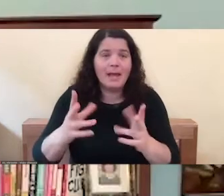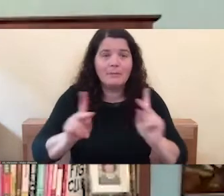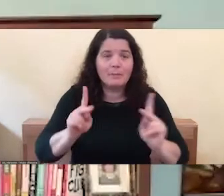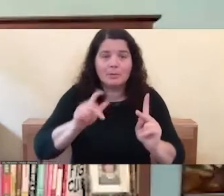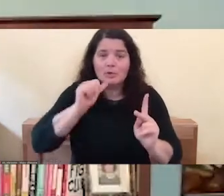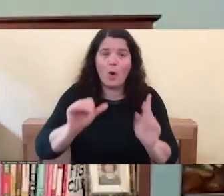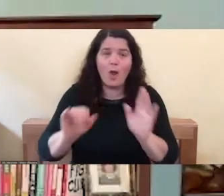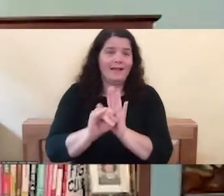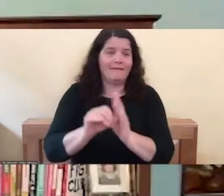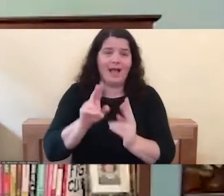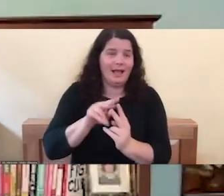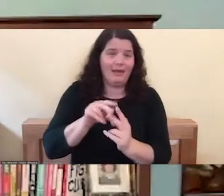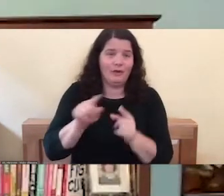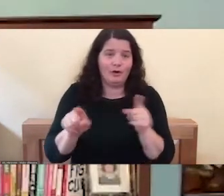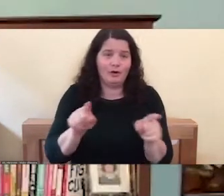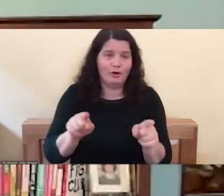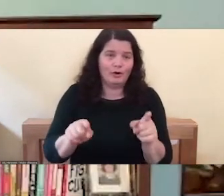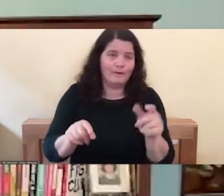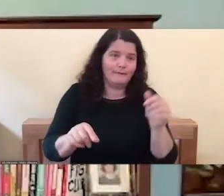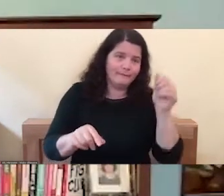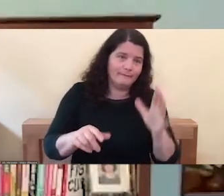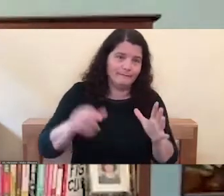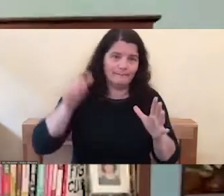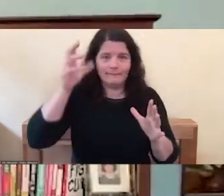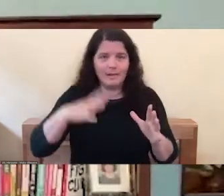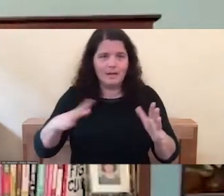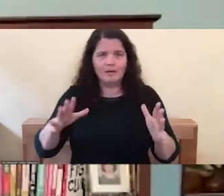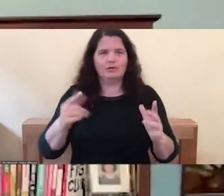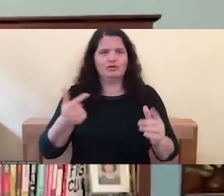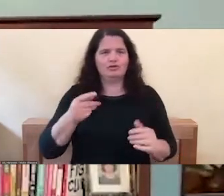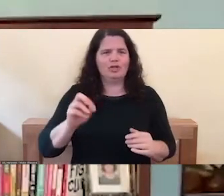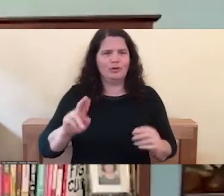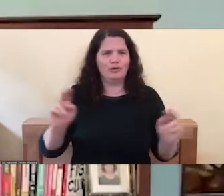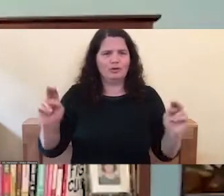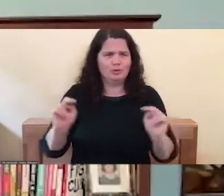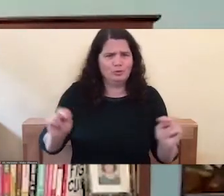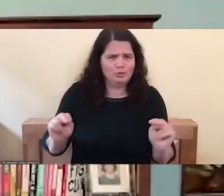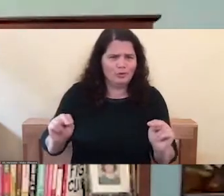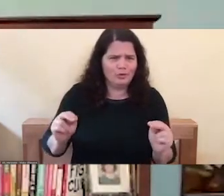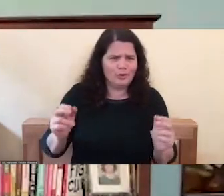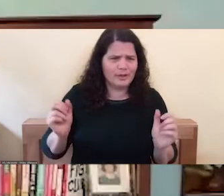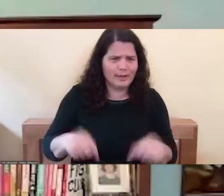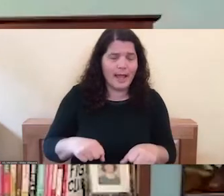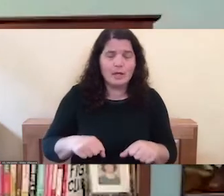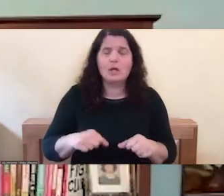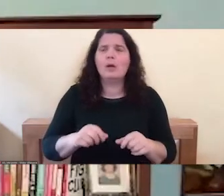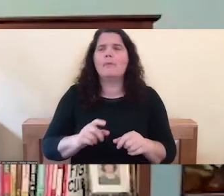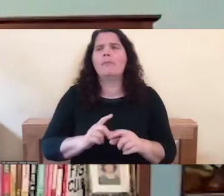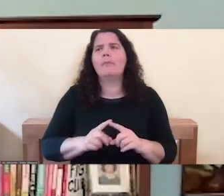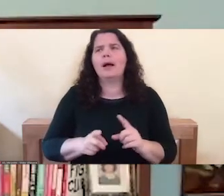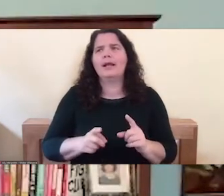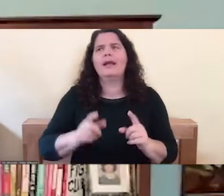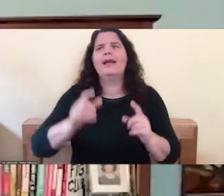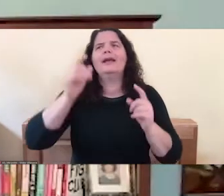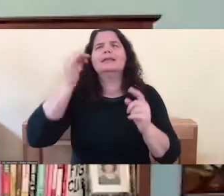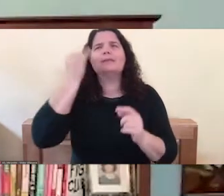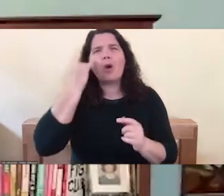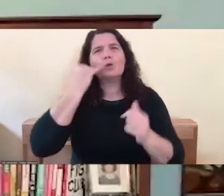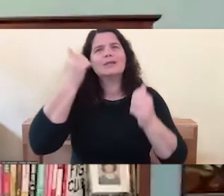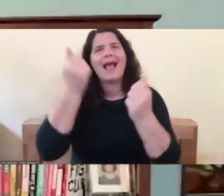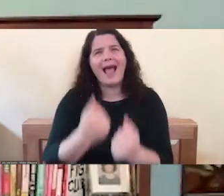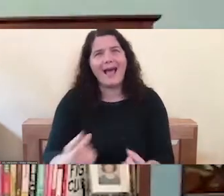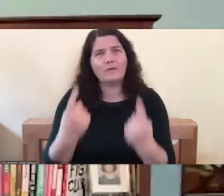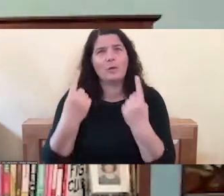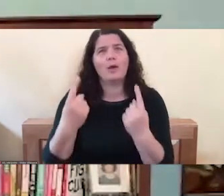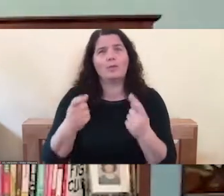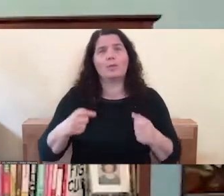male or female, you know, they're kind of gender neutral. If everyone was allowed to express their